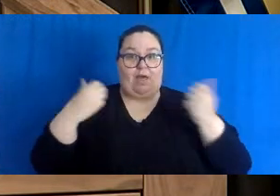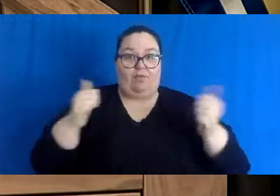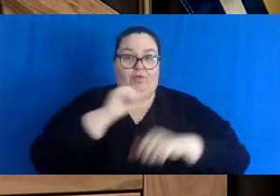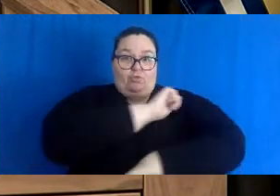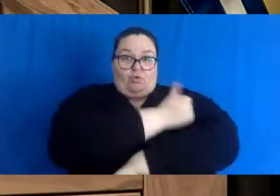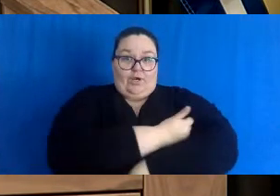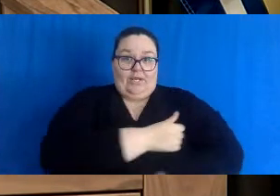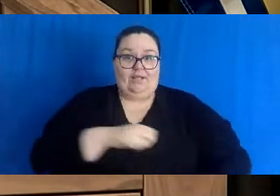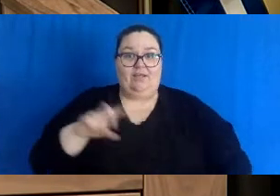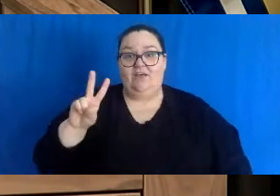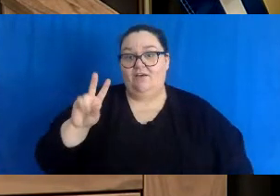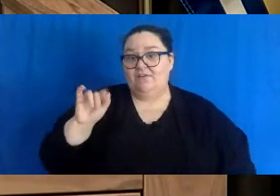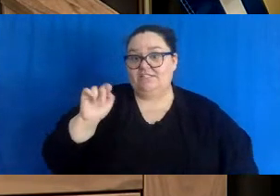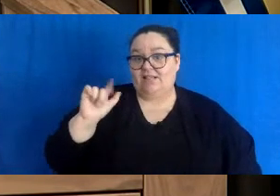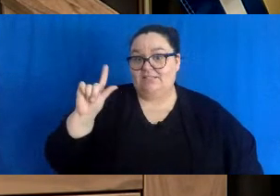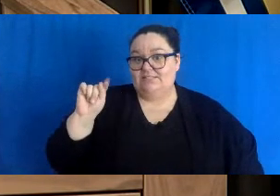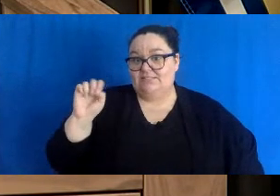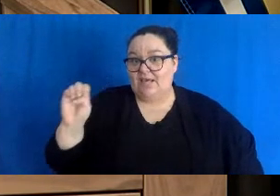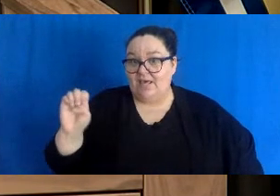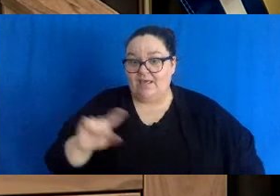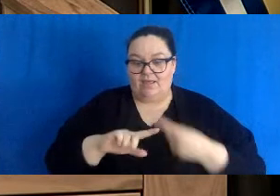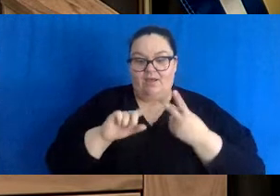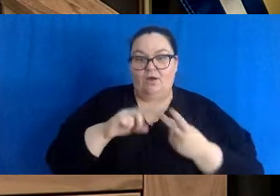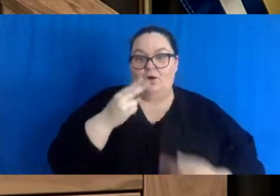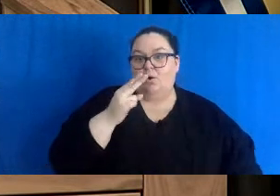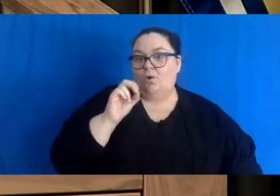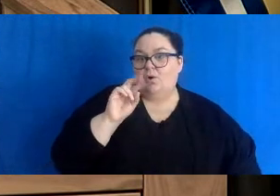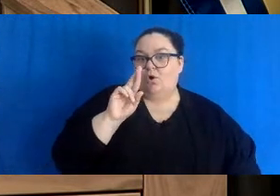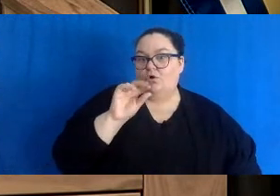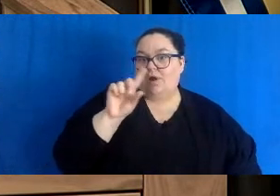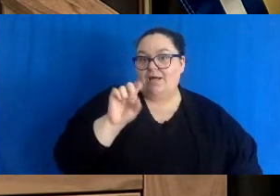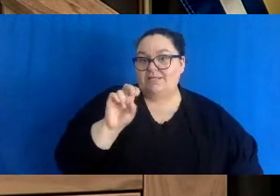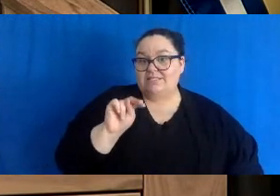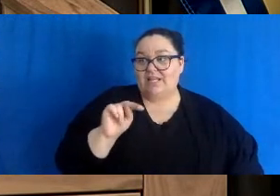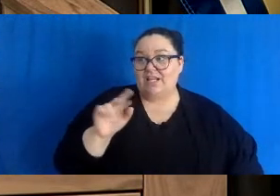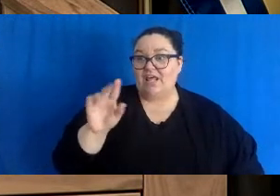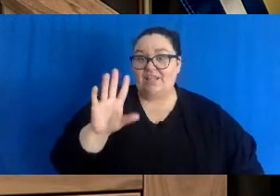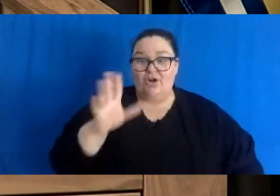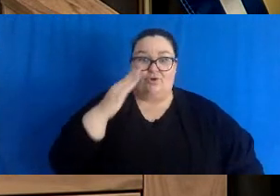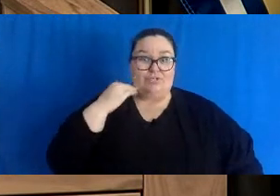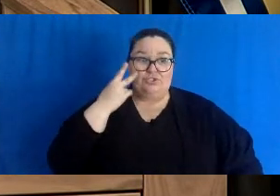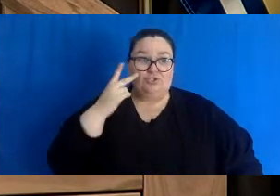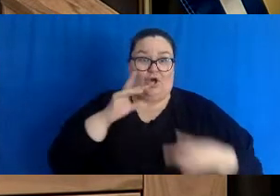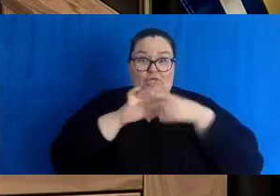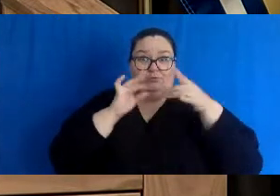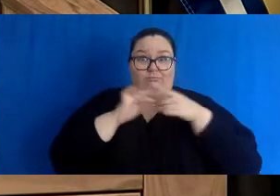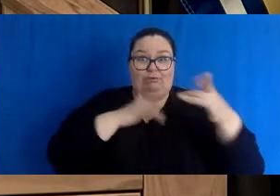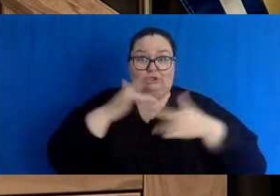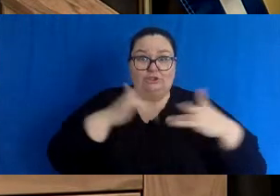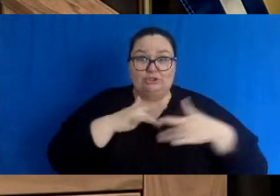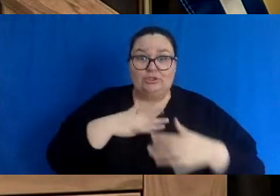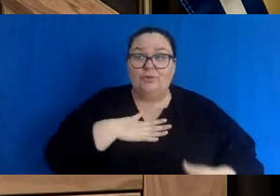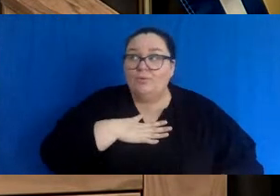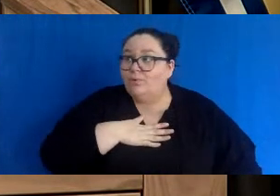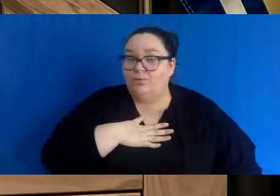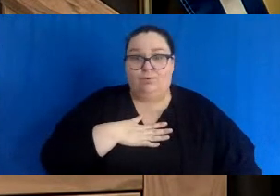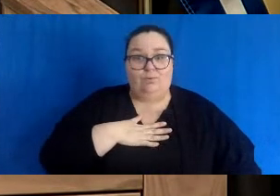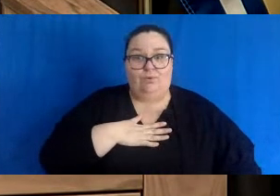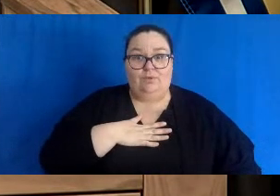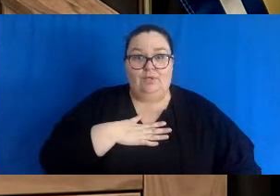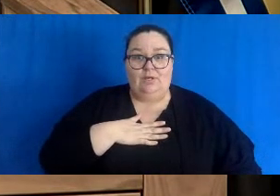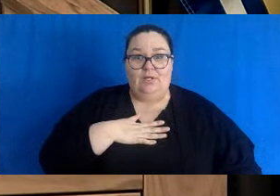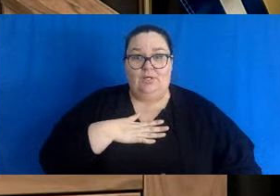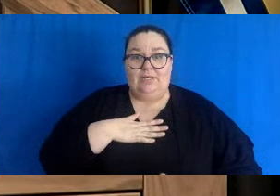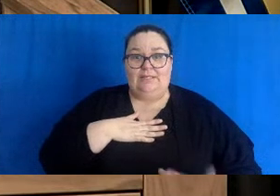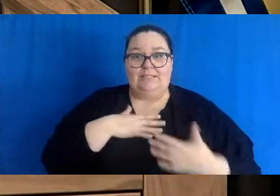in person, representing the concerns they have of the many people that they work with throughout the networks in our province, passionately